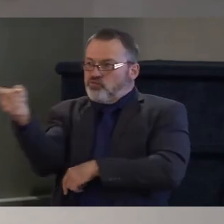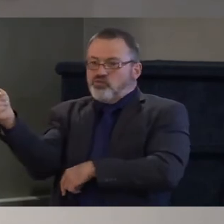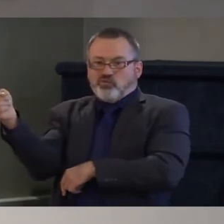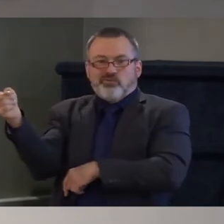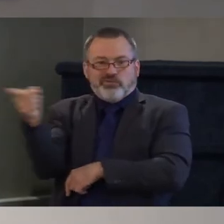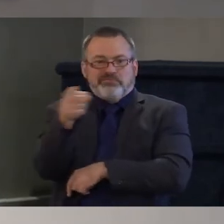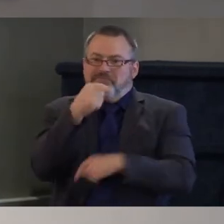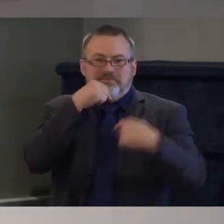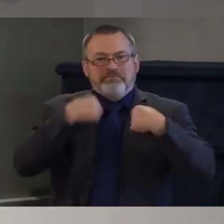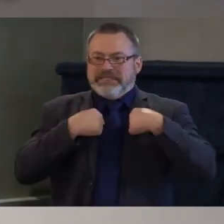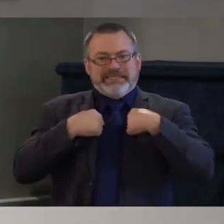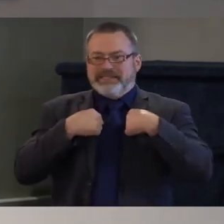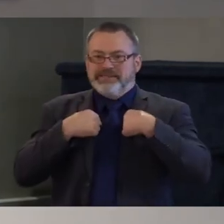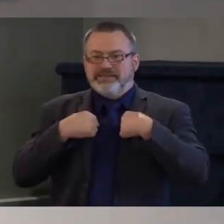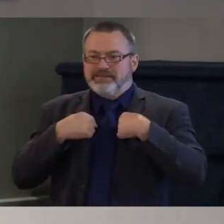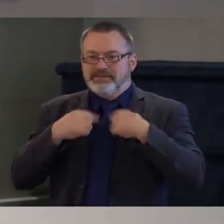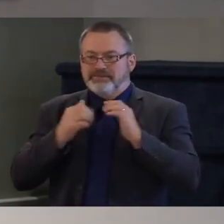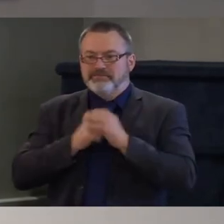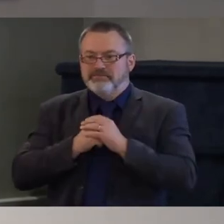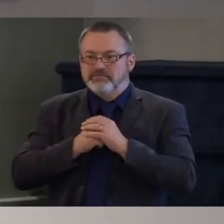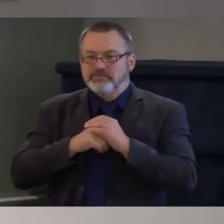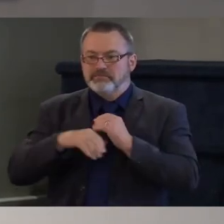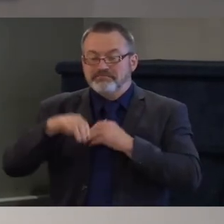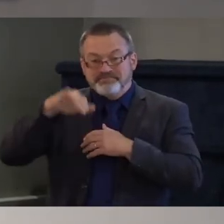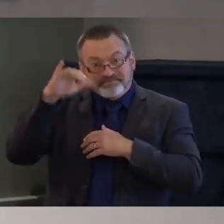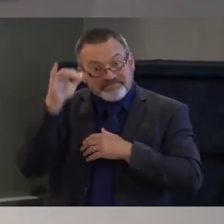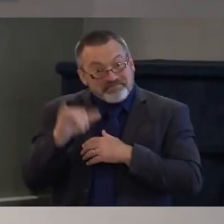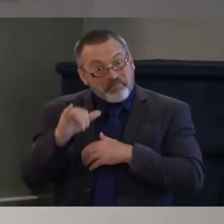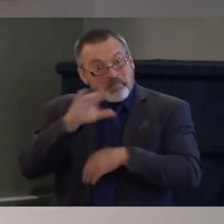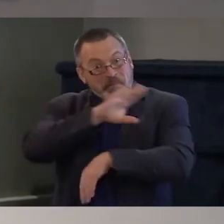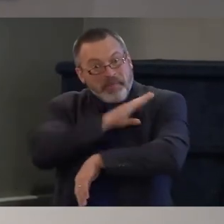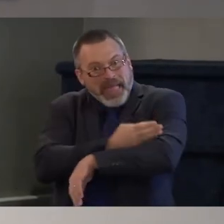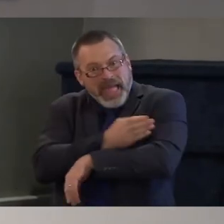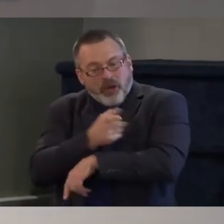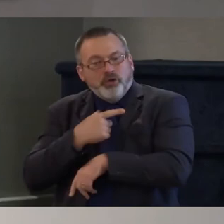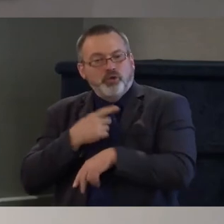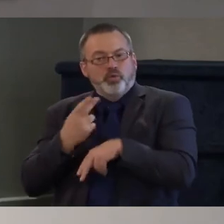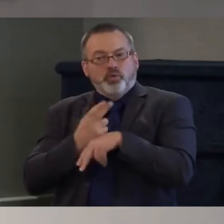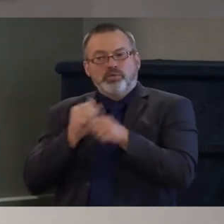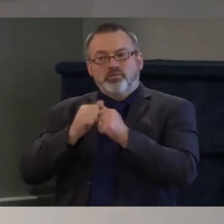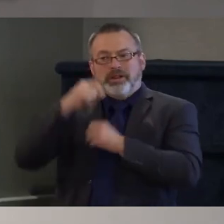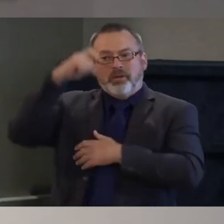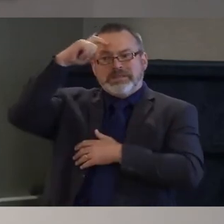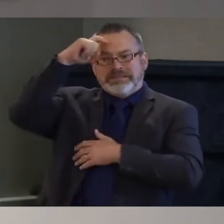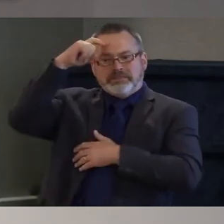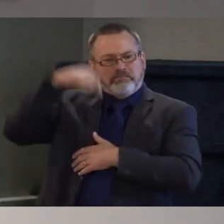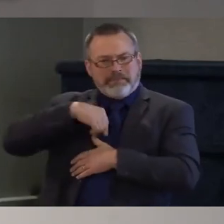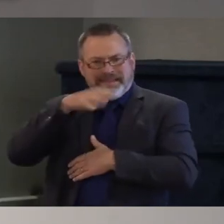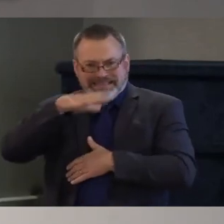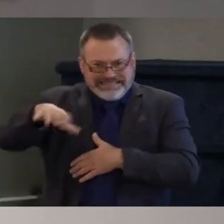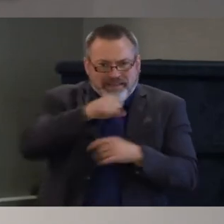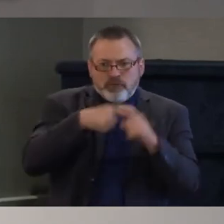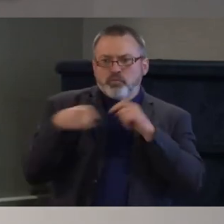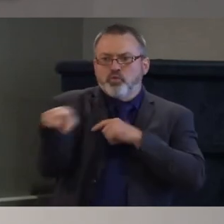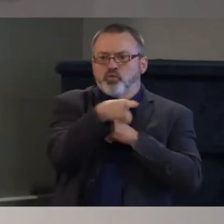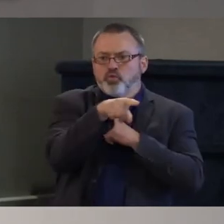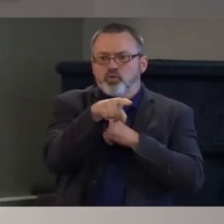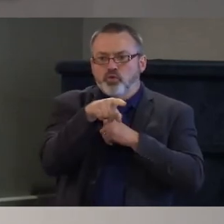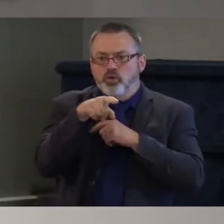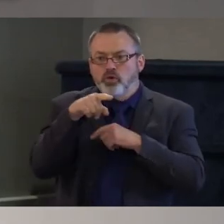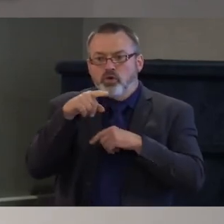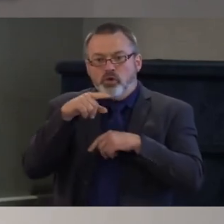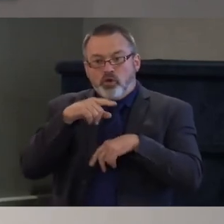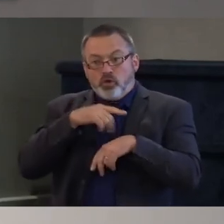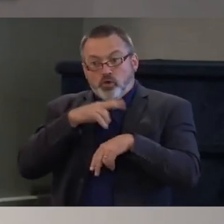that power with wisdom then it is incumbent upon us the remedy is not to take their power from them the remedy is to um help them be wise through education